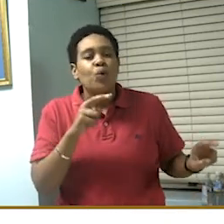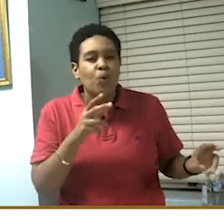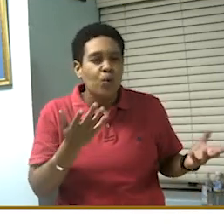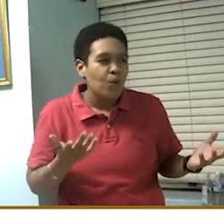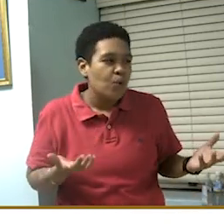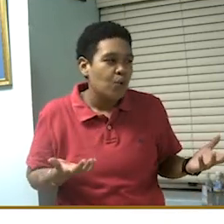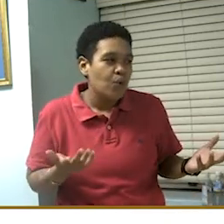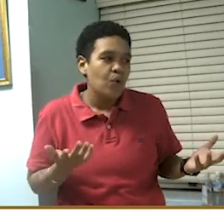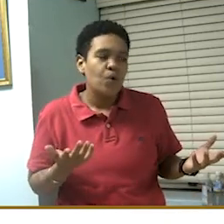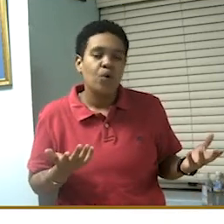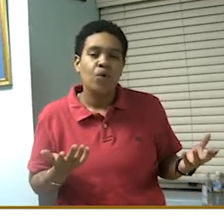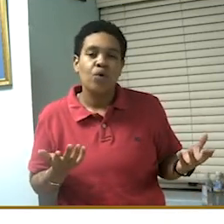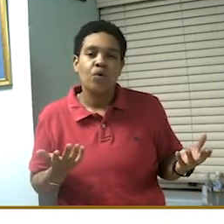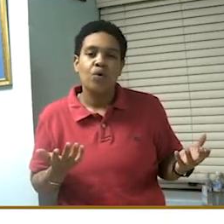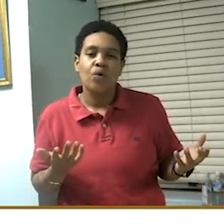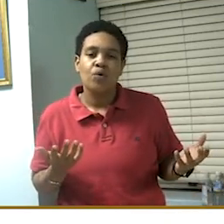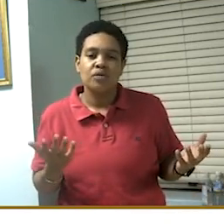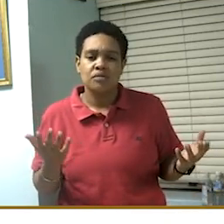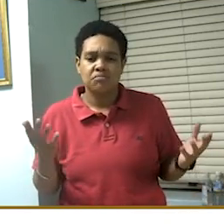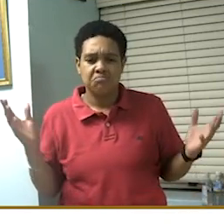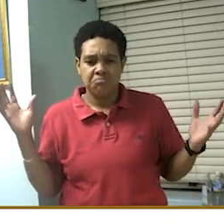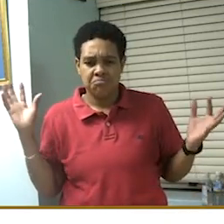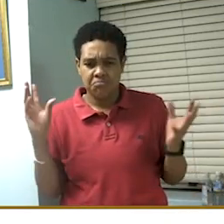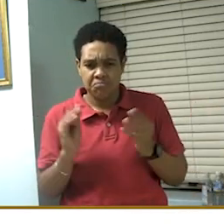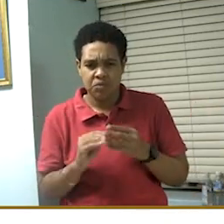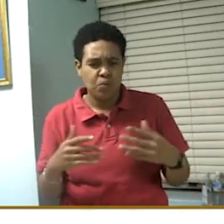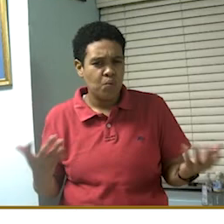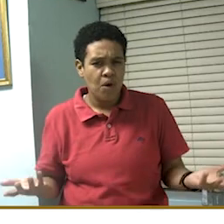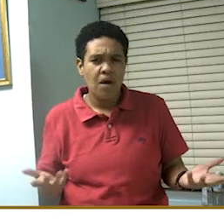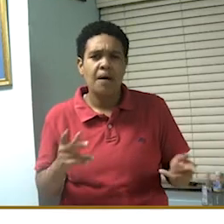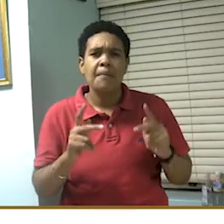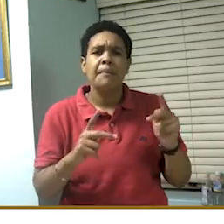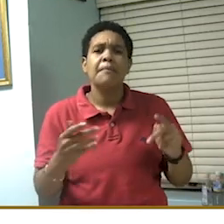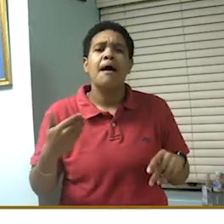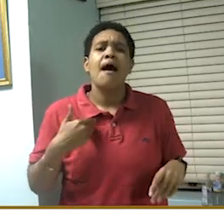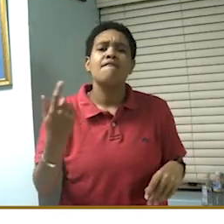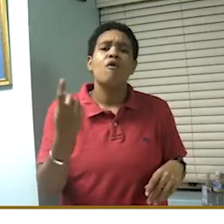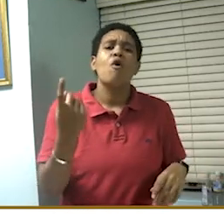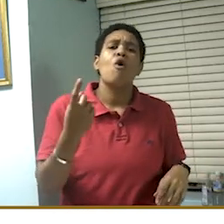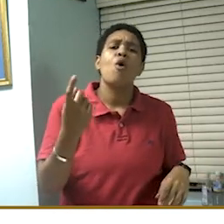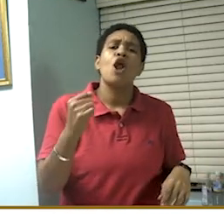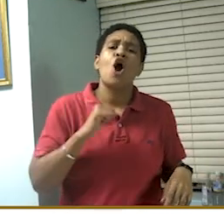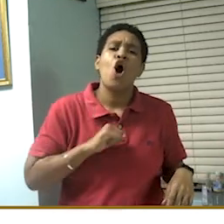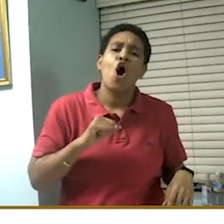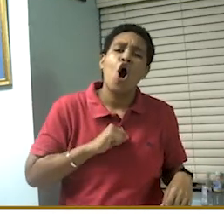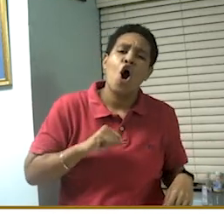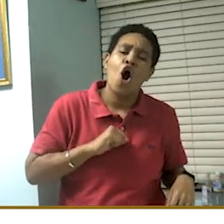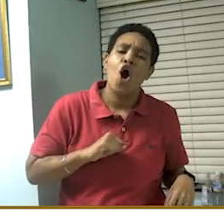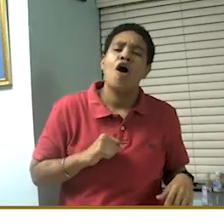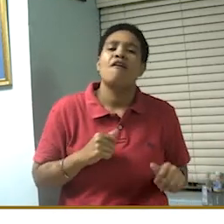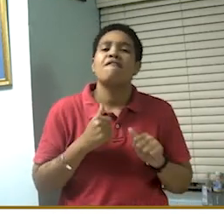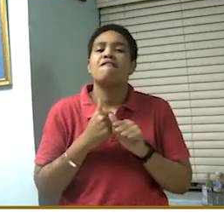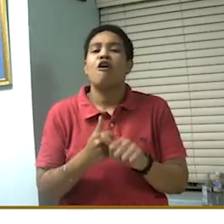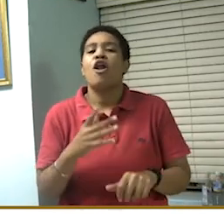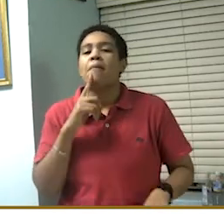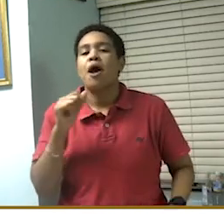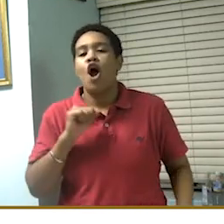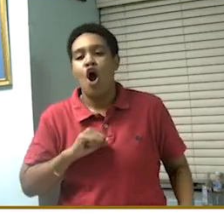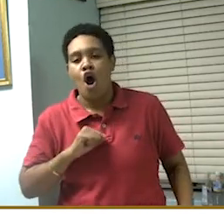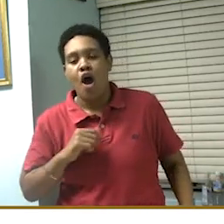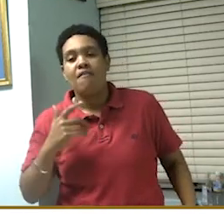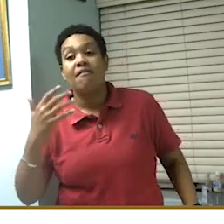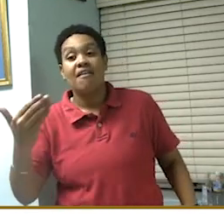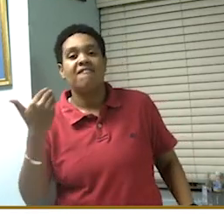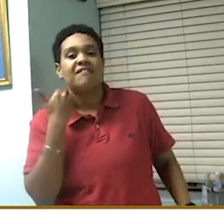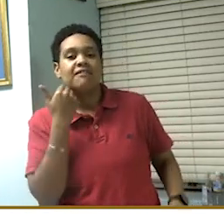persons tend to have only a cough followed by cough and fever